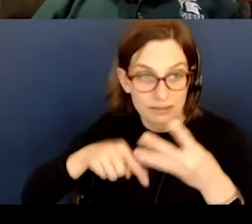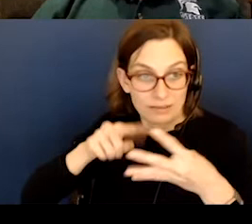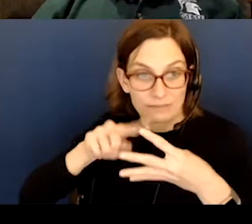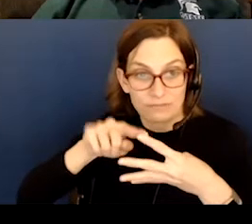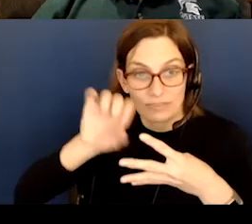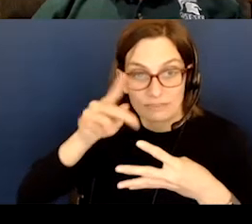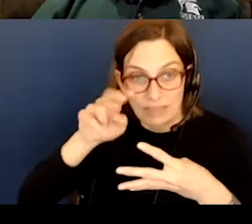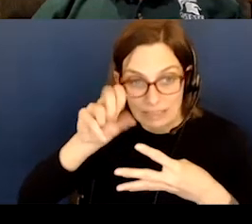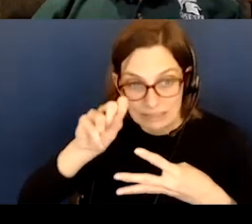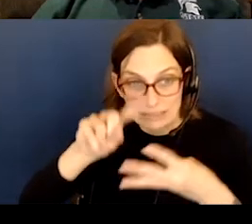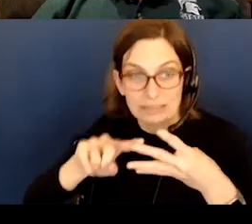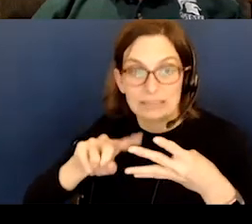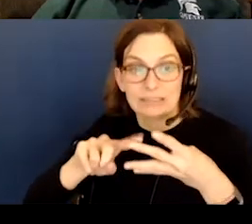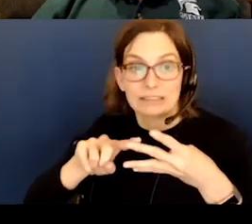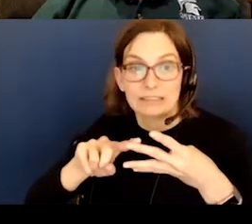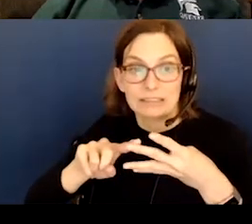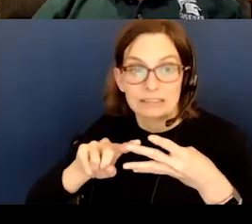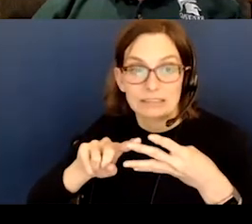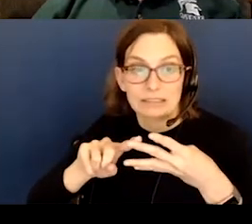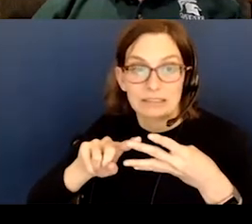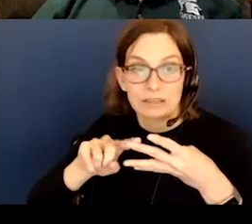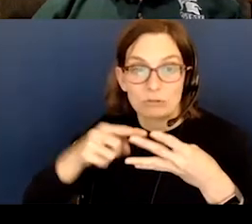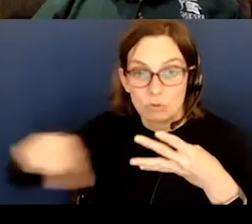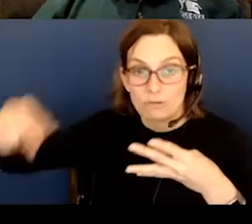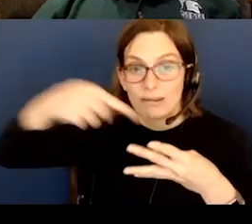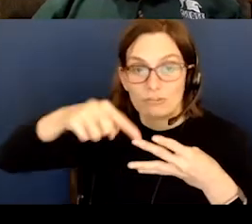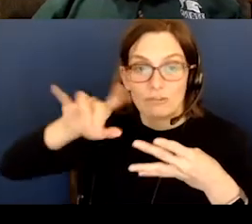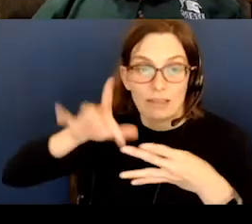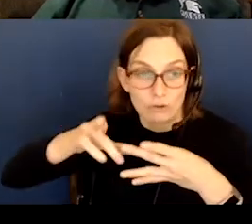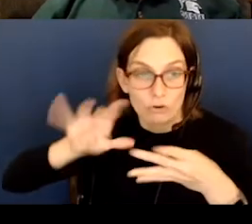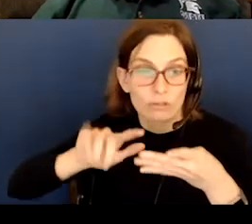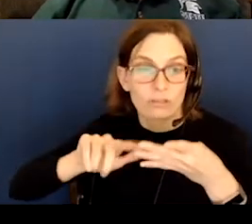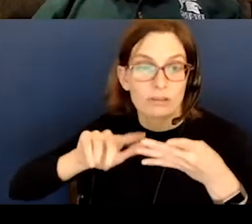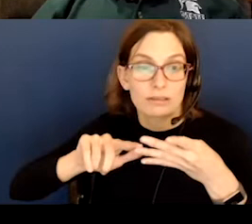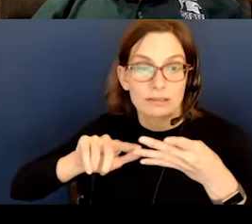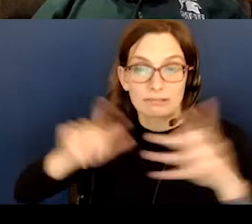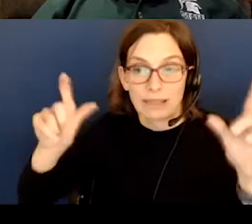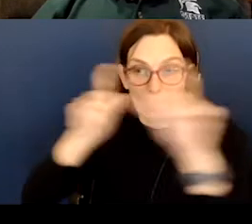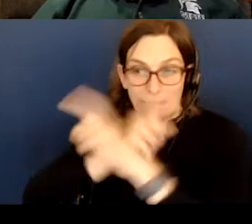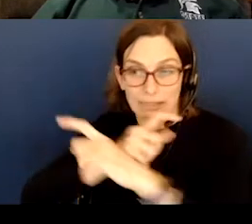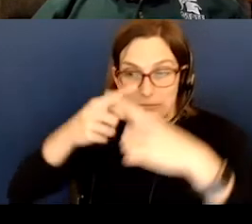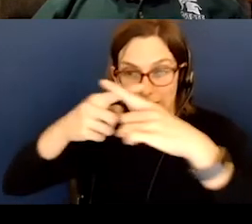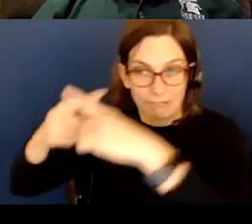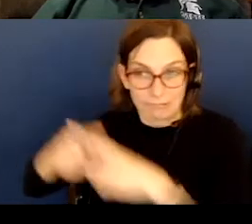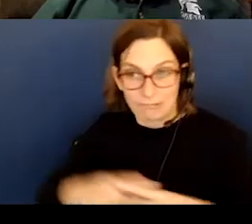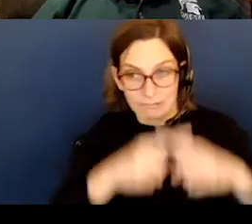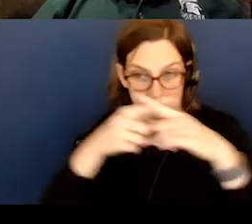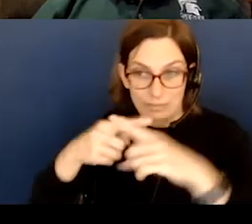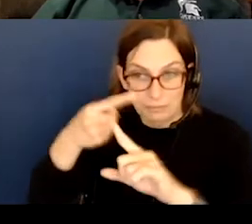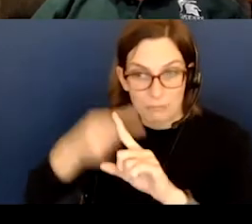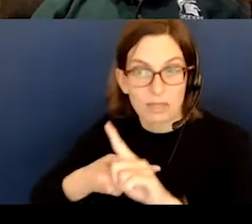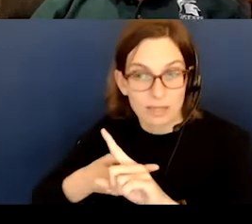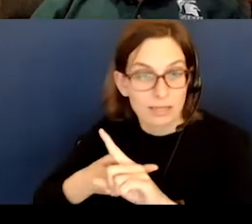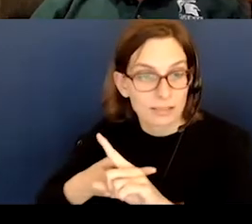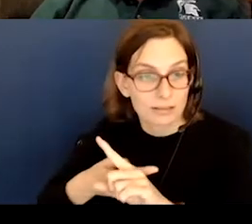the sidereal month, one rotation around the Earth. The eclipse month, which is from